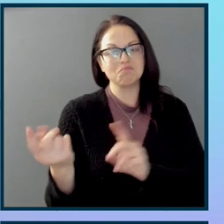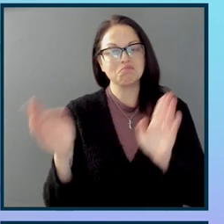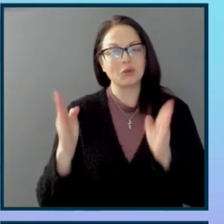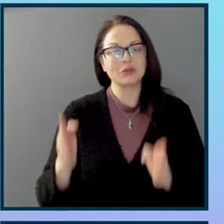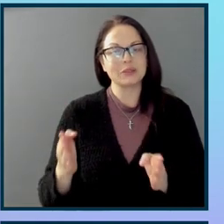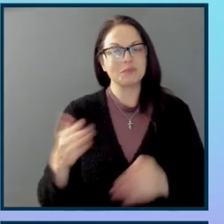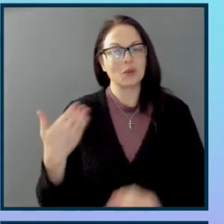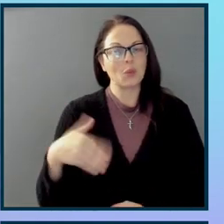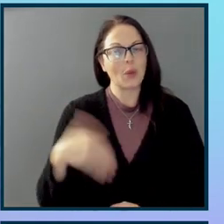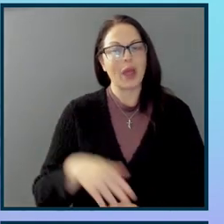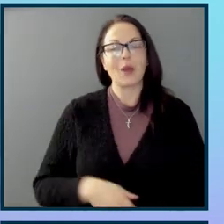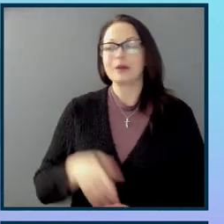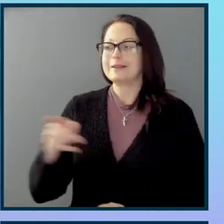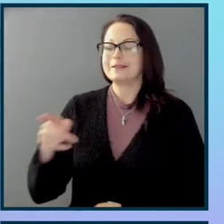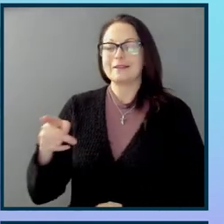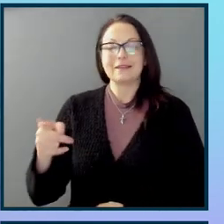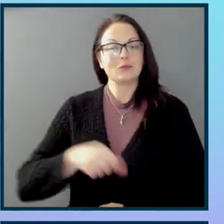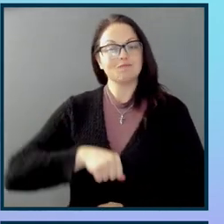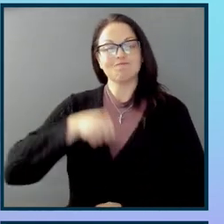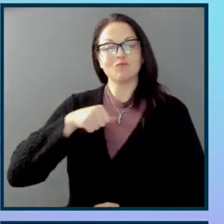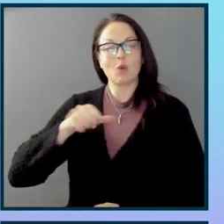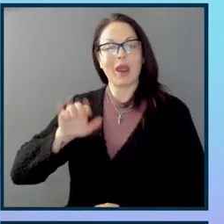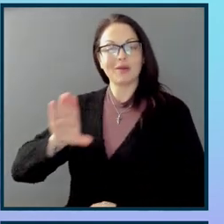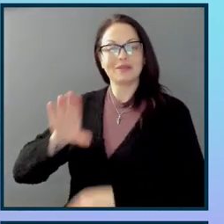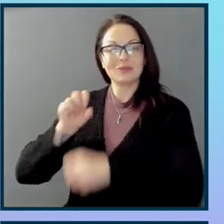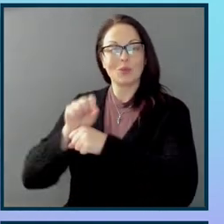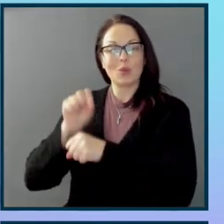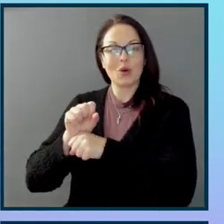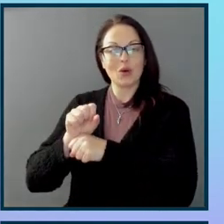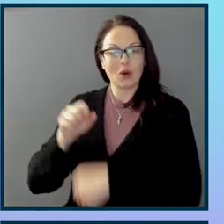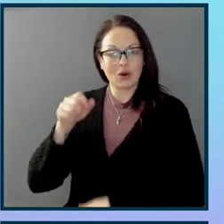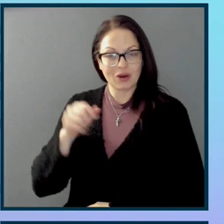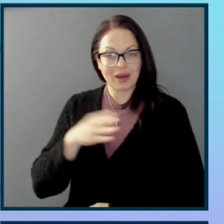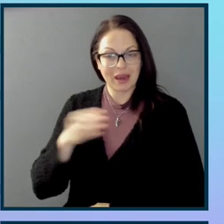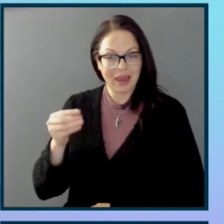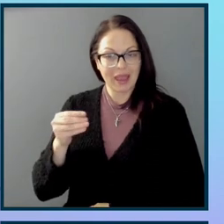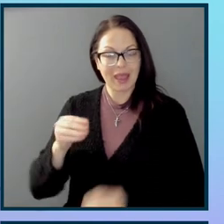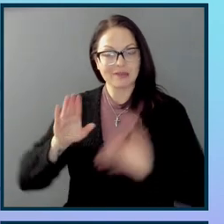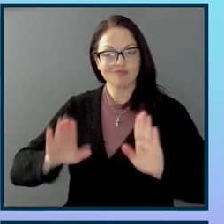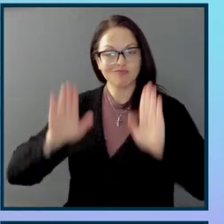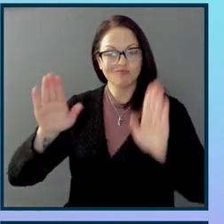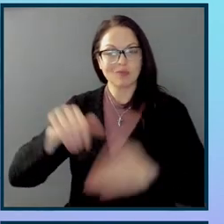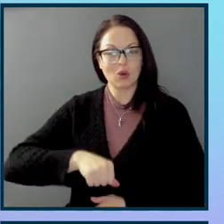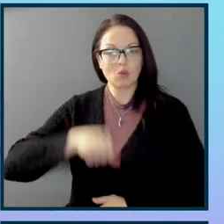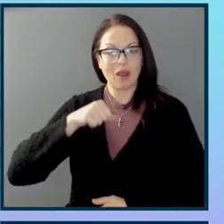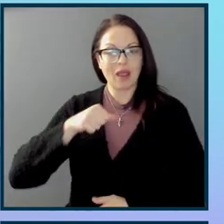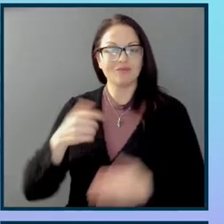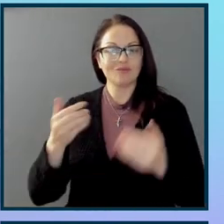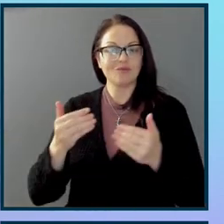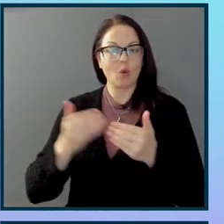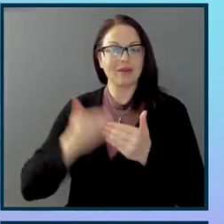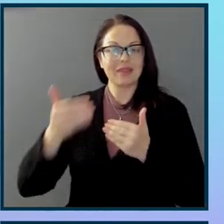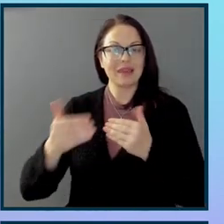He took great pride in his work. And he took great pride in fostering the next generation